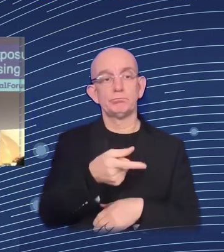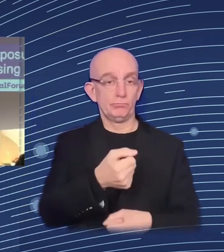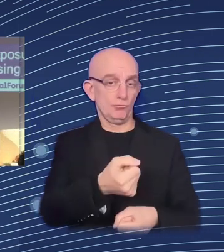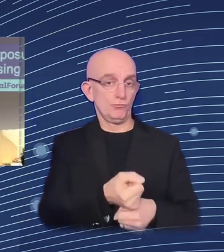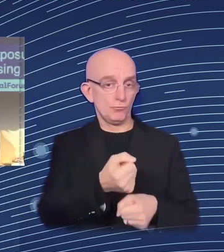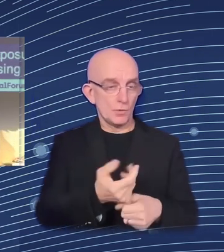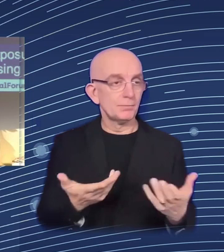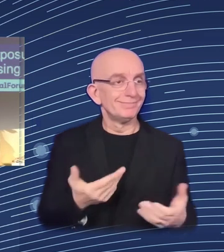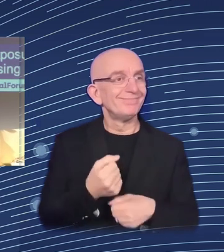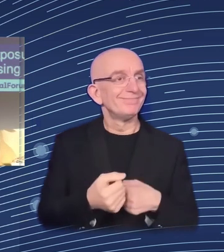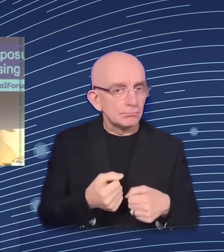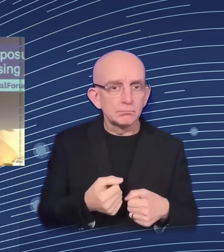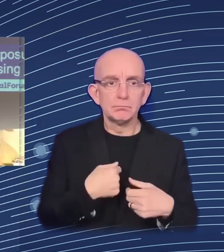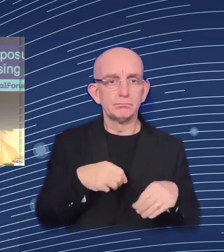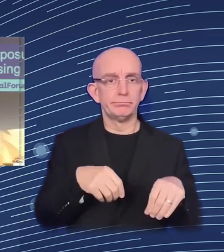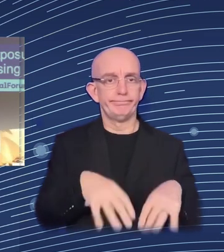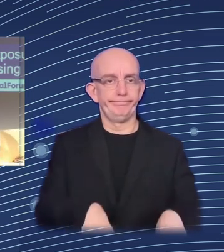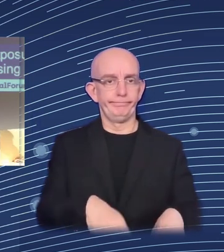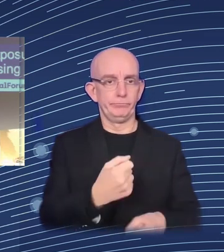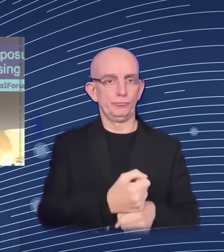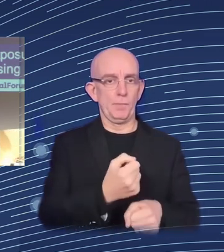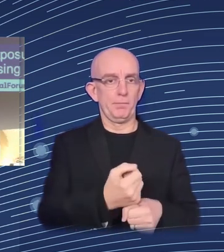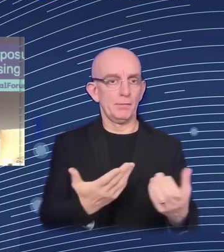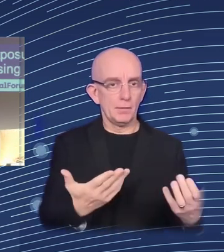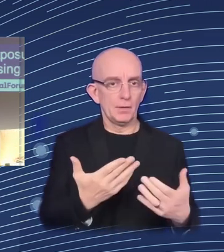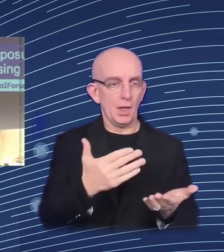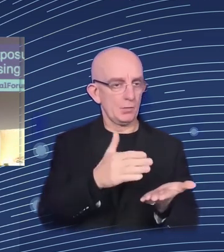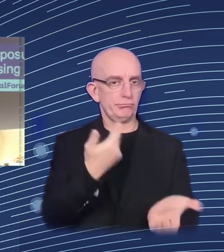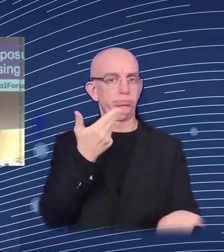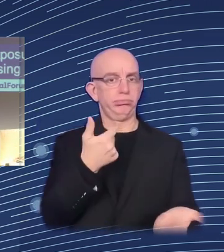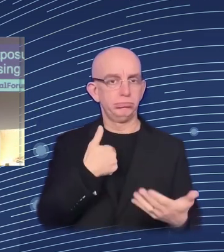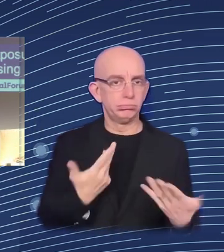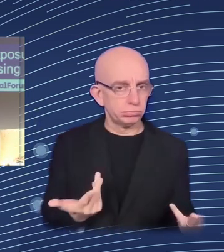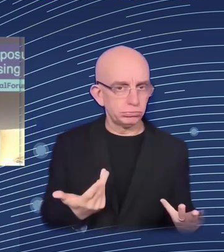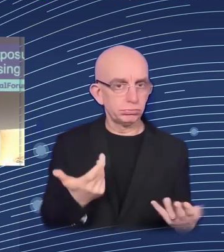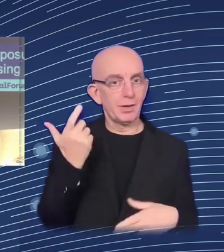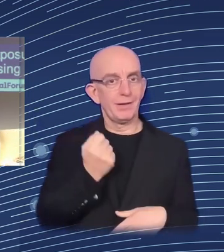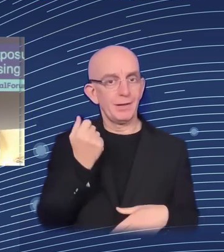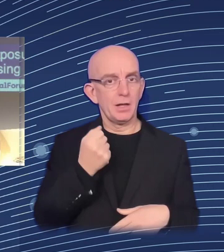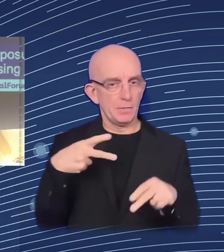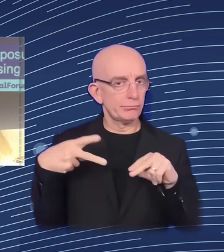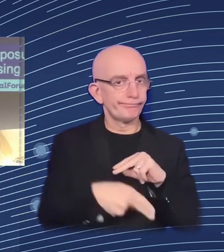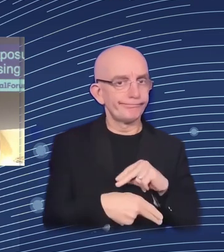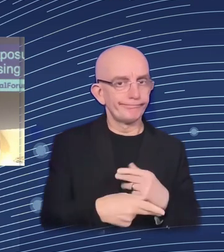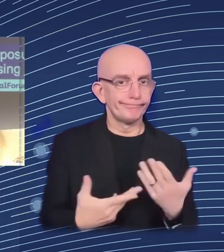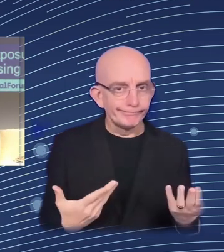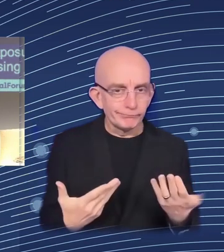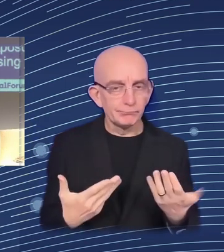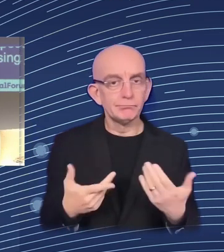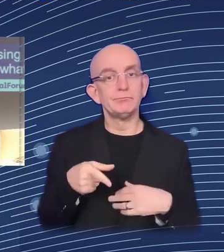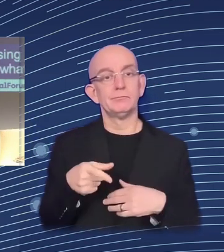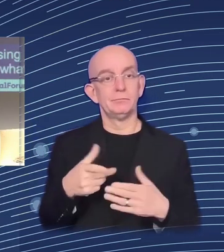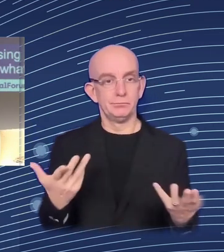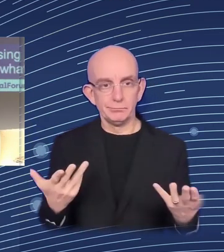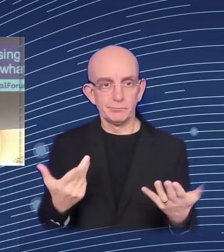opportunities to be better off. This is what I mean by social risks. And I would argue